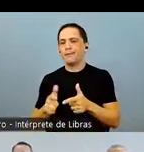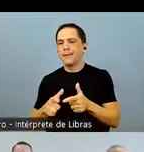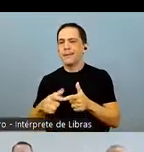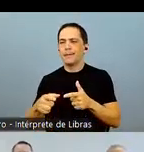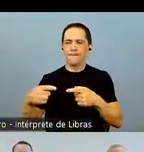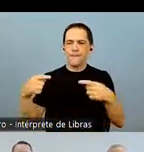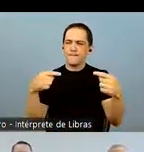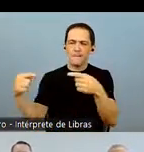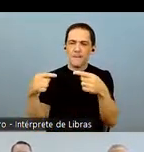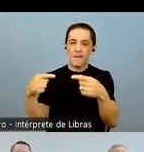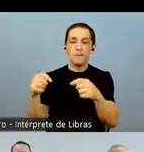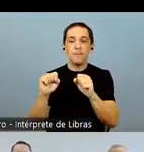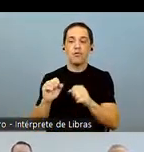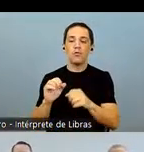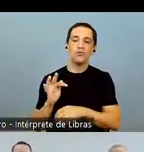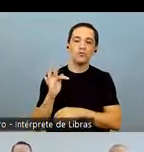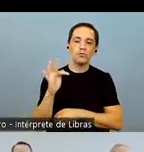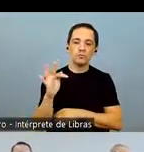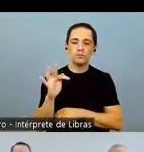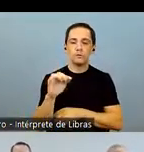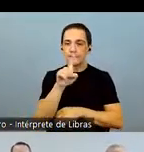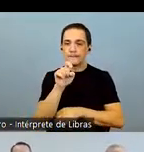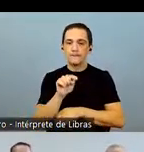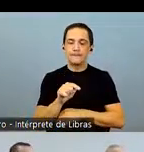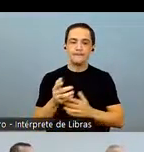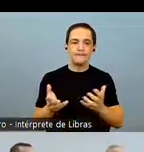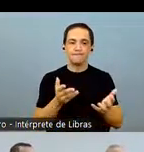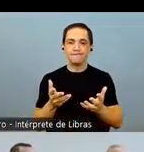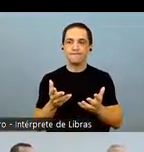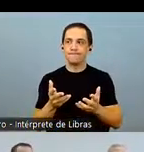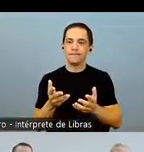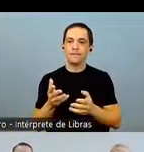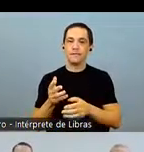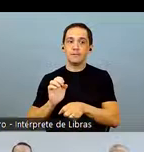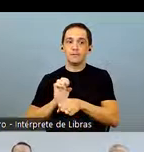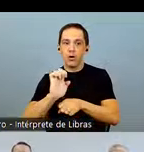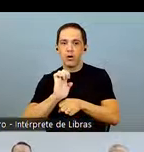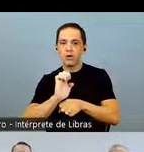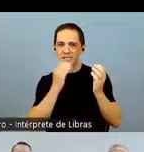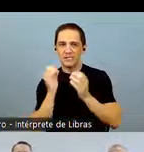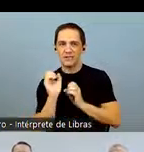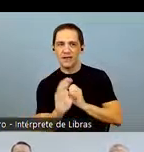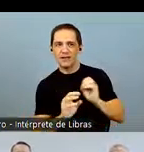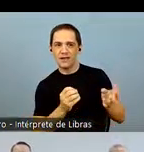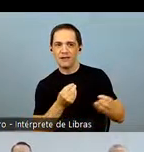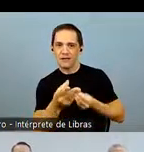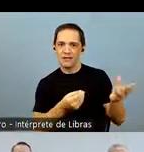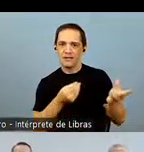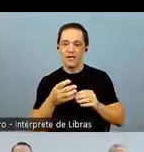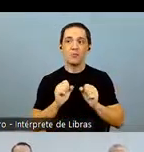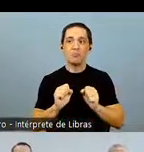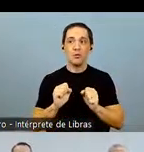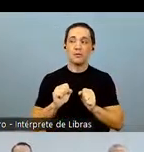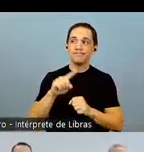fourth largest corn exporter. Problems arising from this conflict can exacerbate the